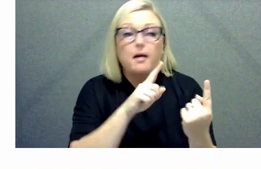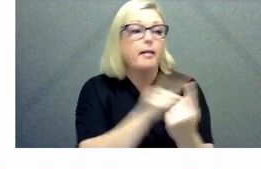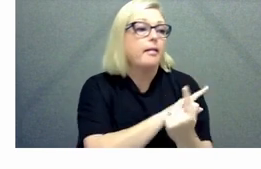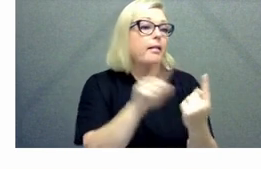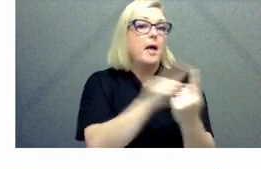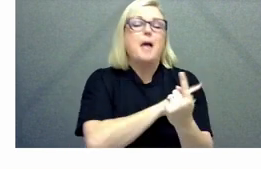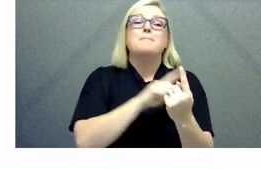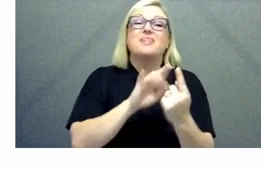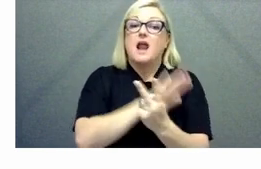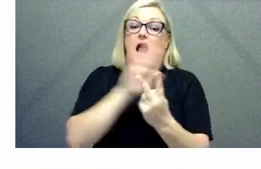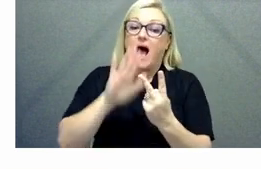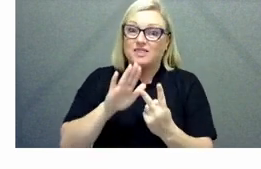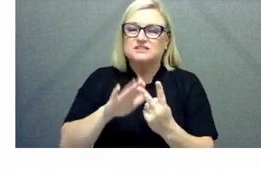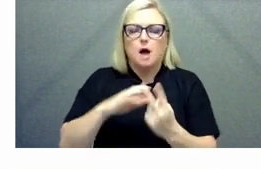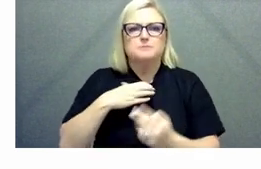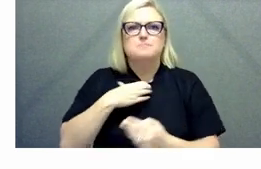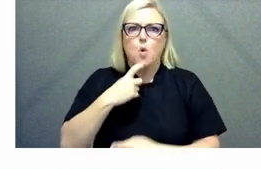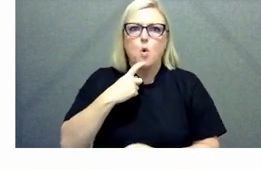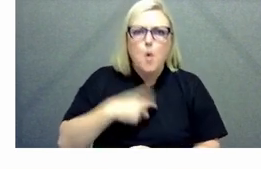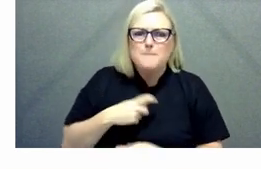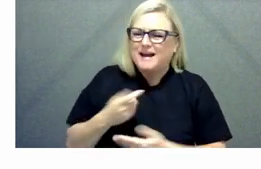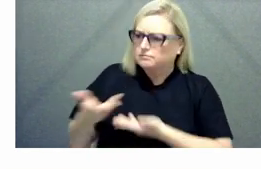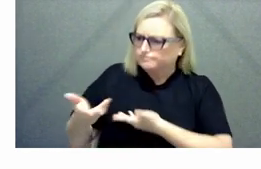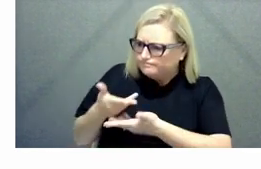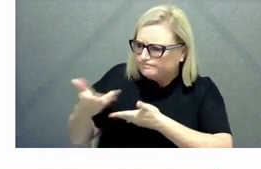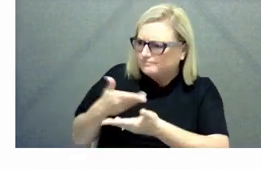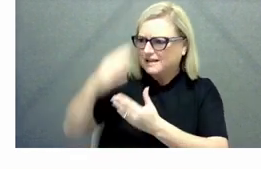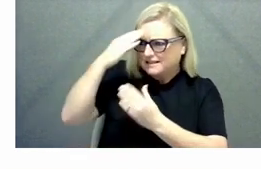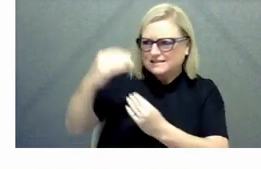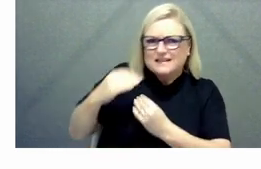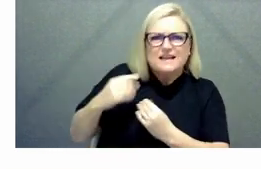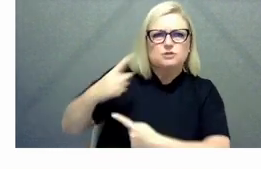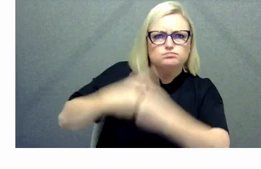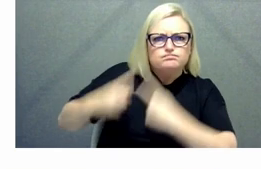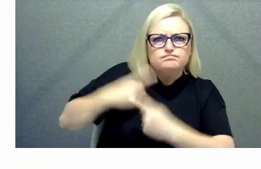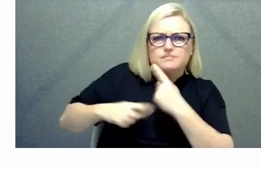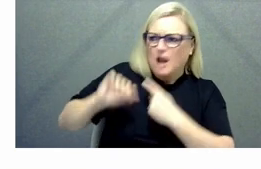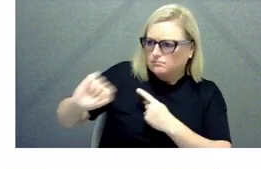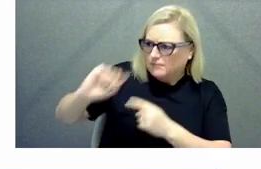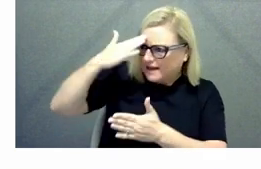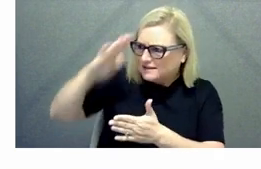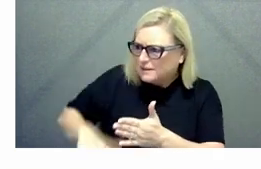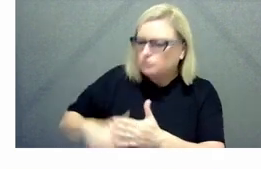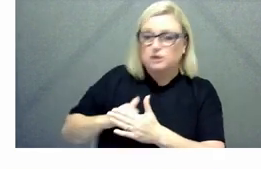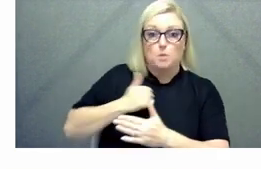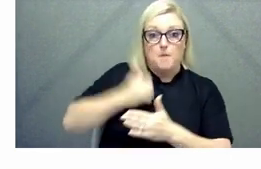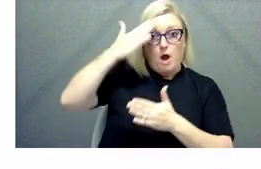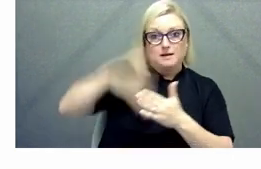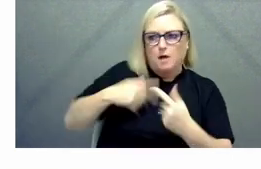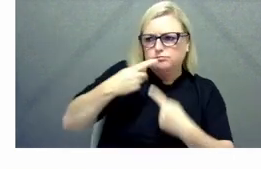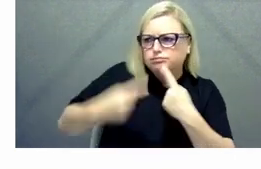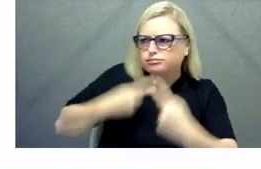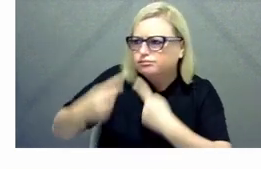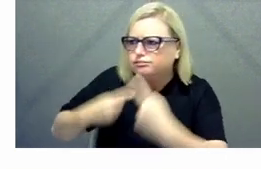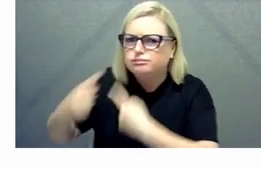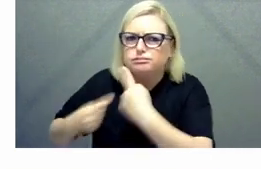sharing and creating a bit of space to be able to do that and without being naive about that all of us are pressed all the time so